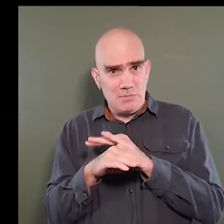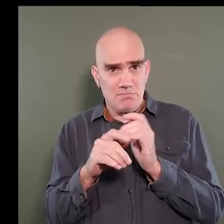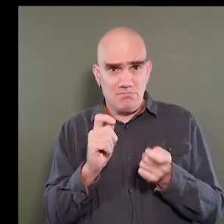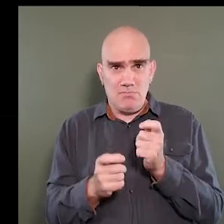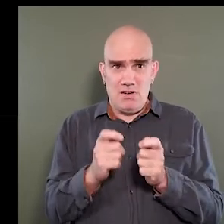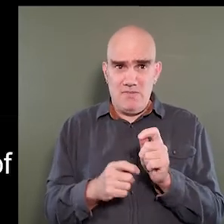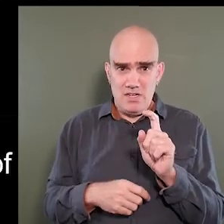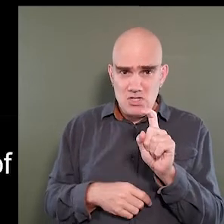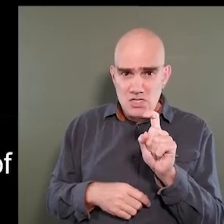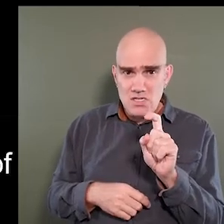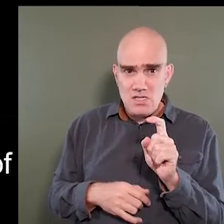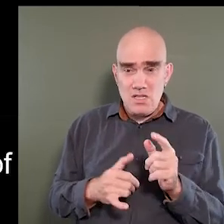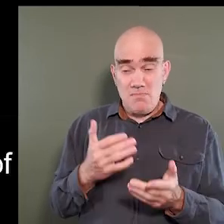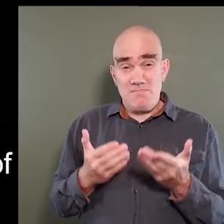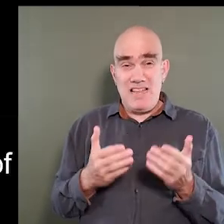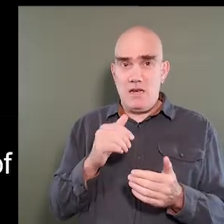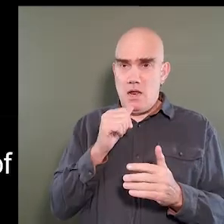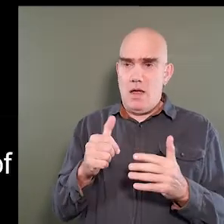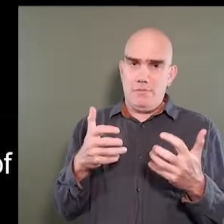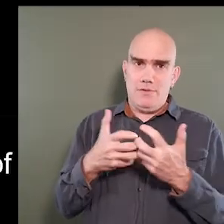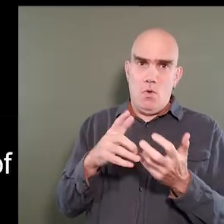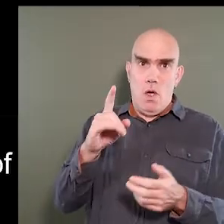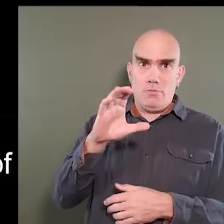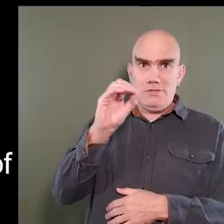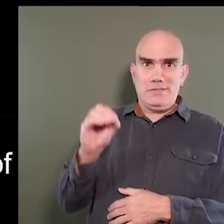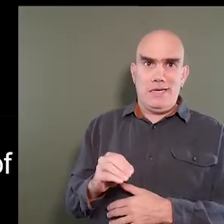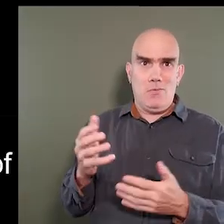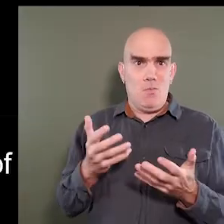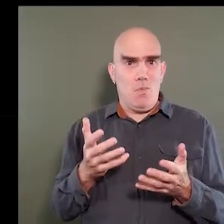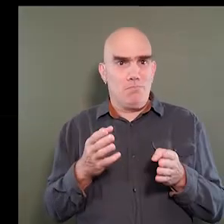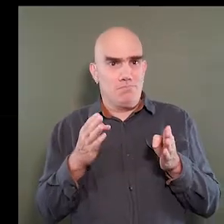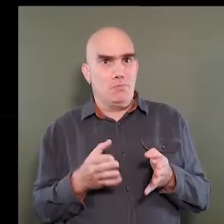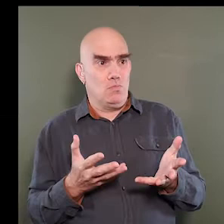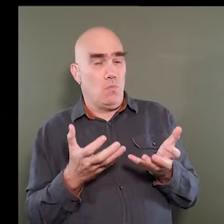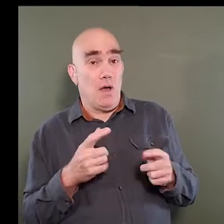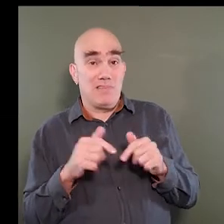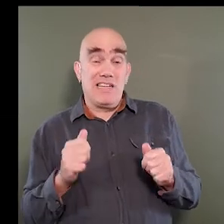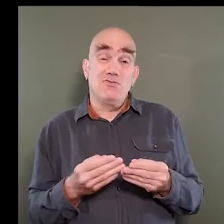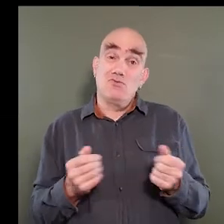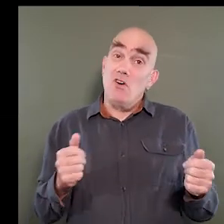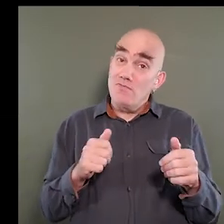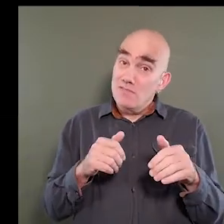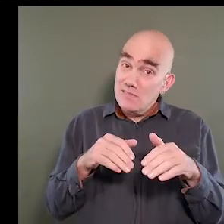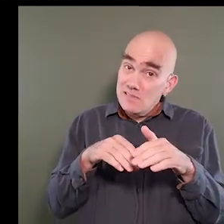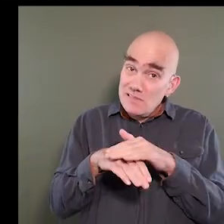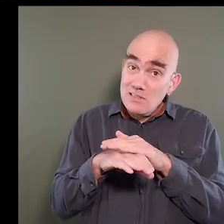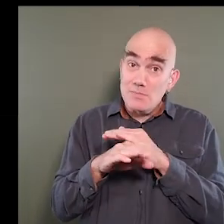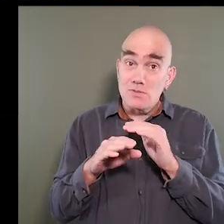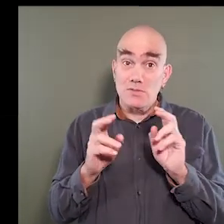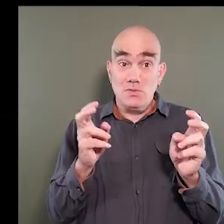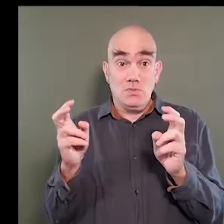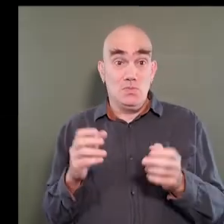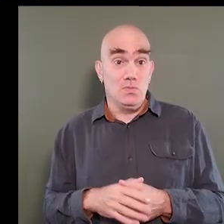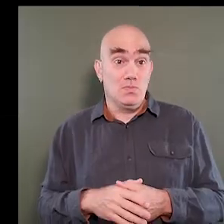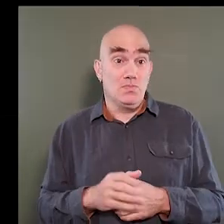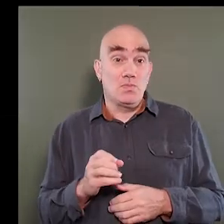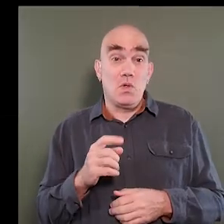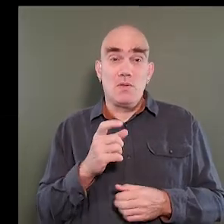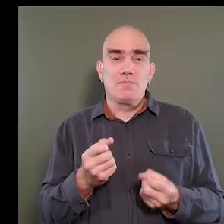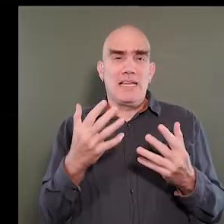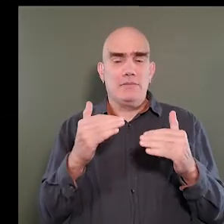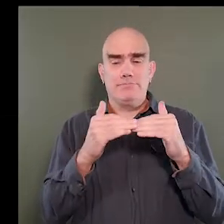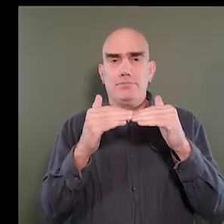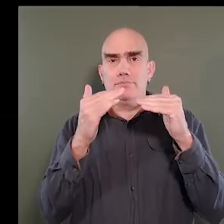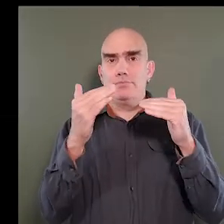modification that may not be 100% of what this individual wants, but it may solve an accessible issue. So there are many tiers